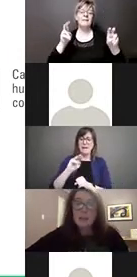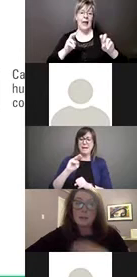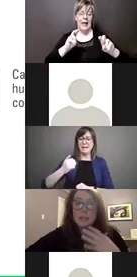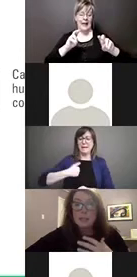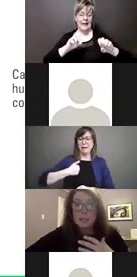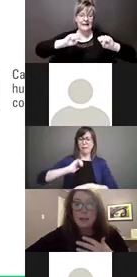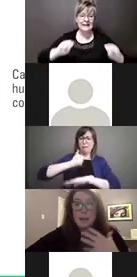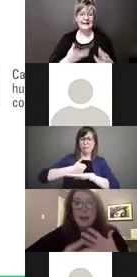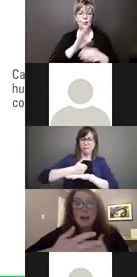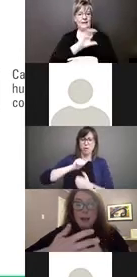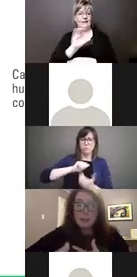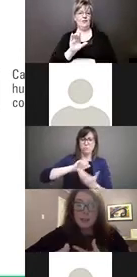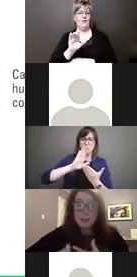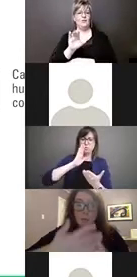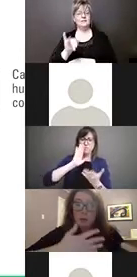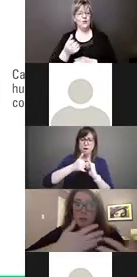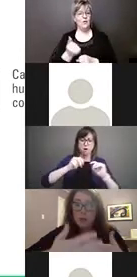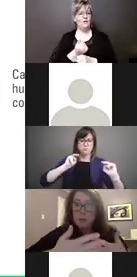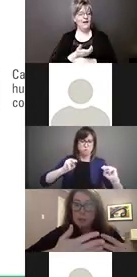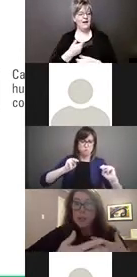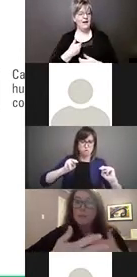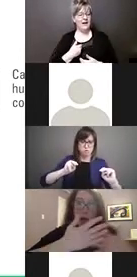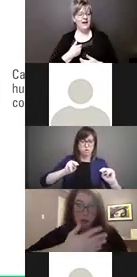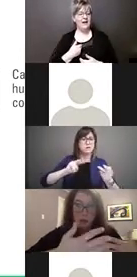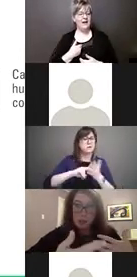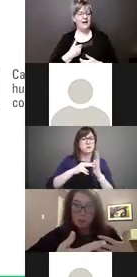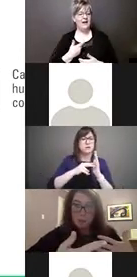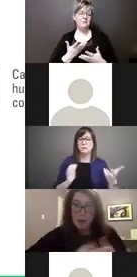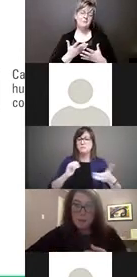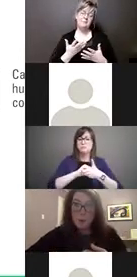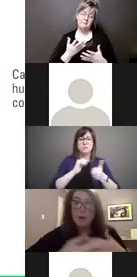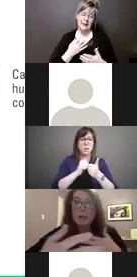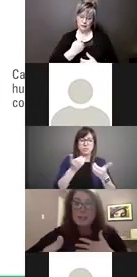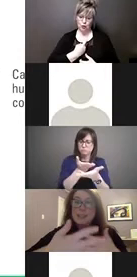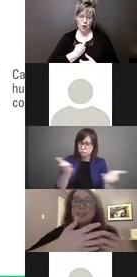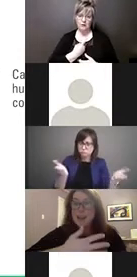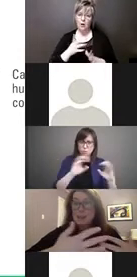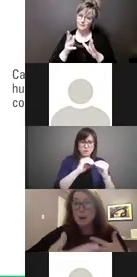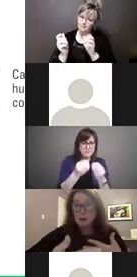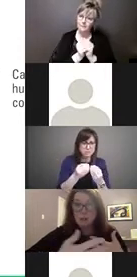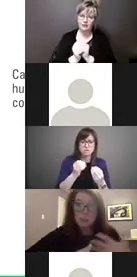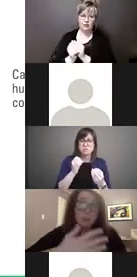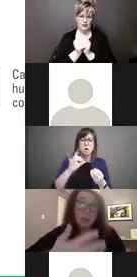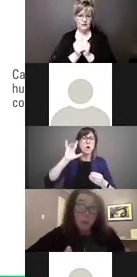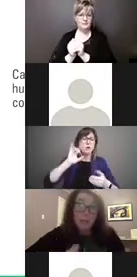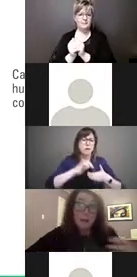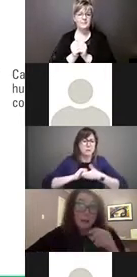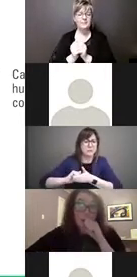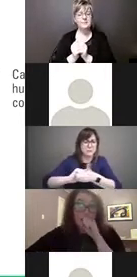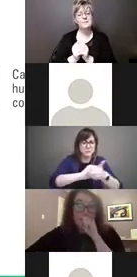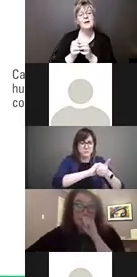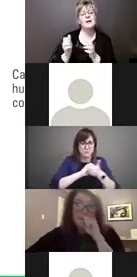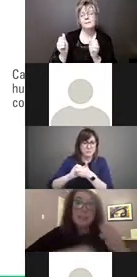really, as I said, works very much in partnership or exists as a partnership between